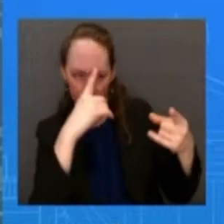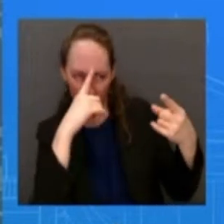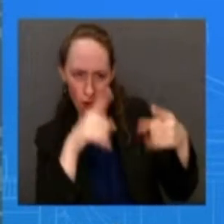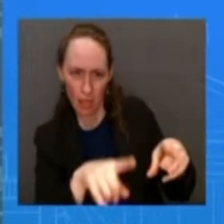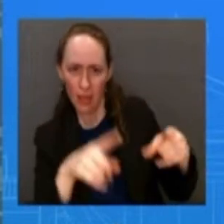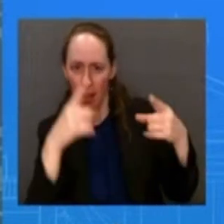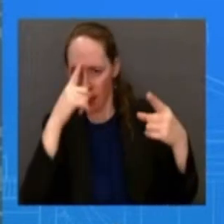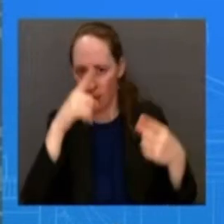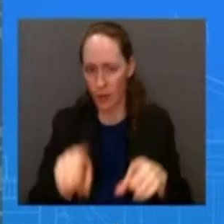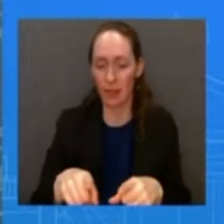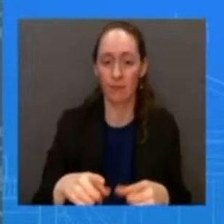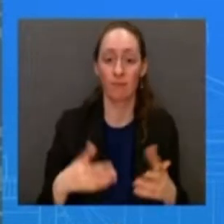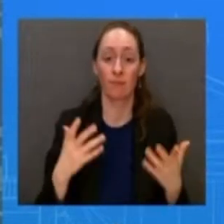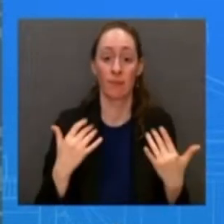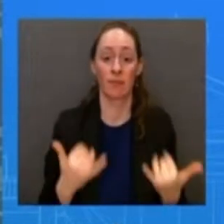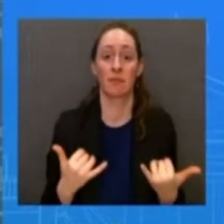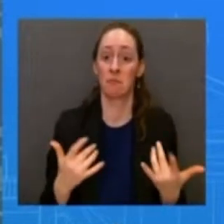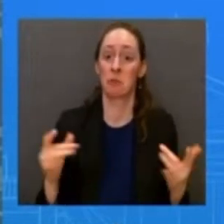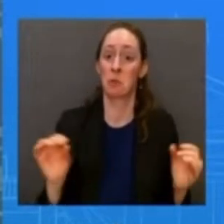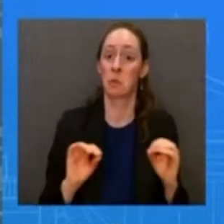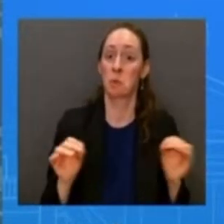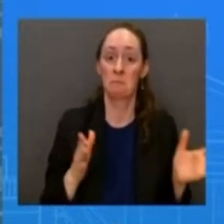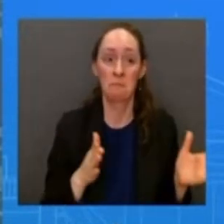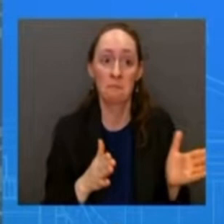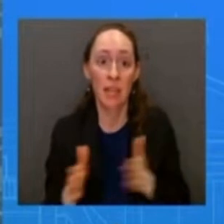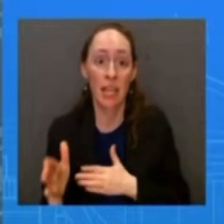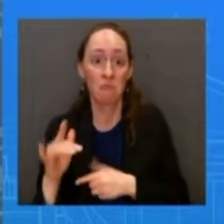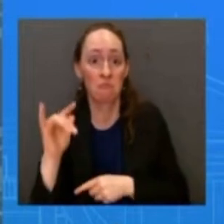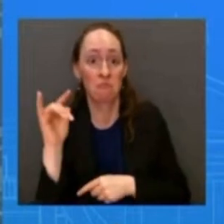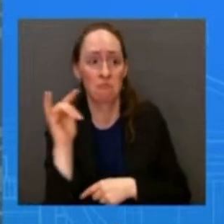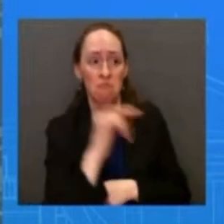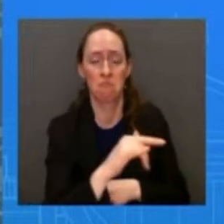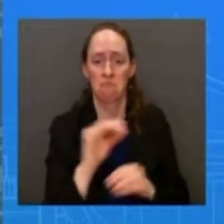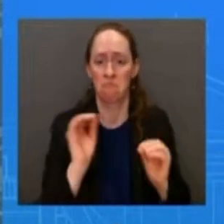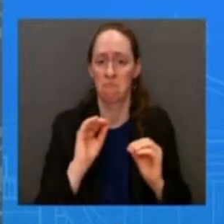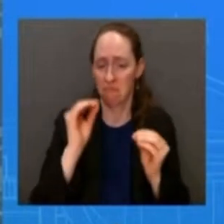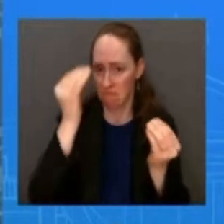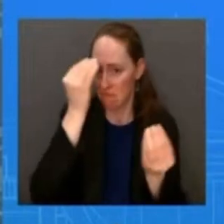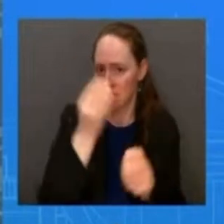uh and so uh i'll just leave it there but they had a very good discussion